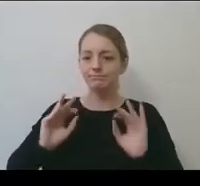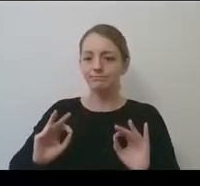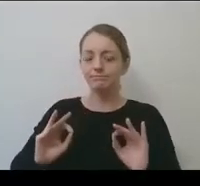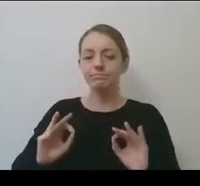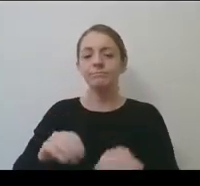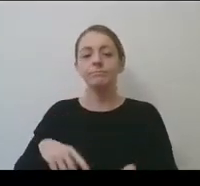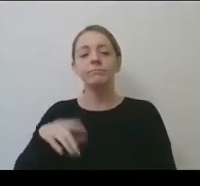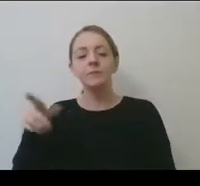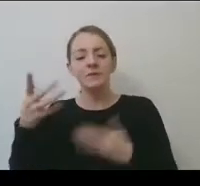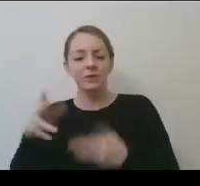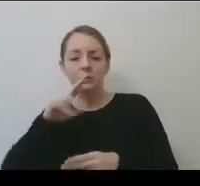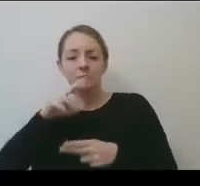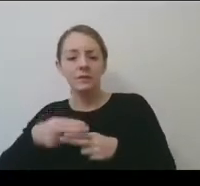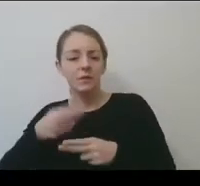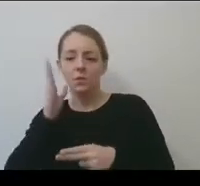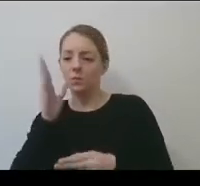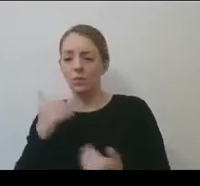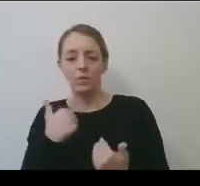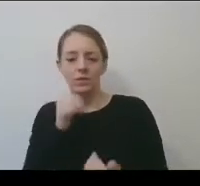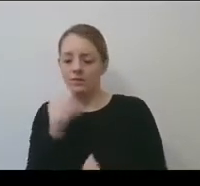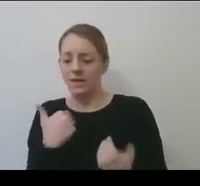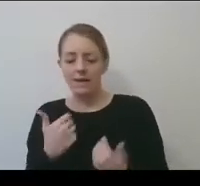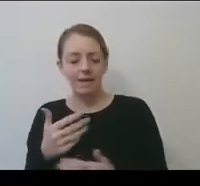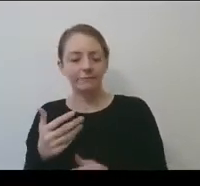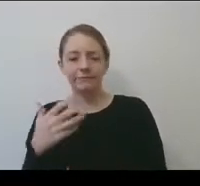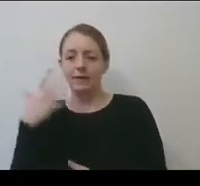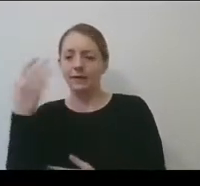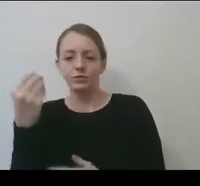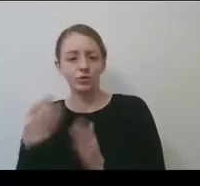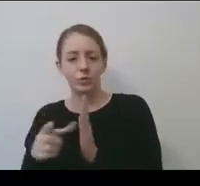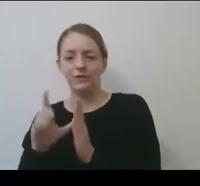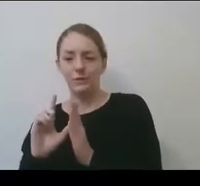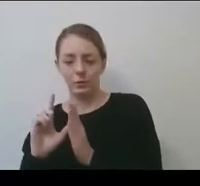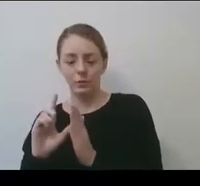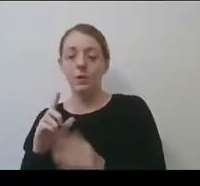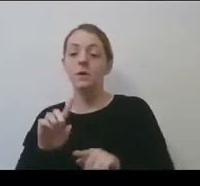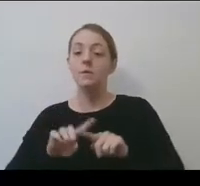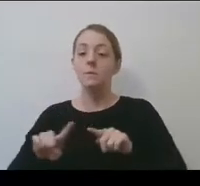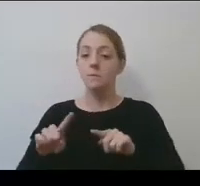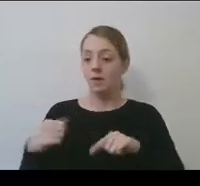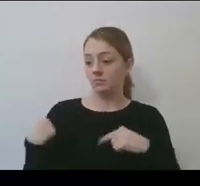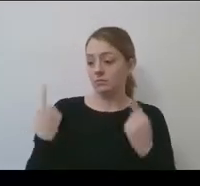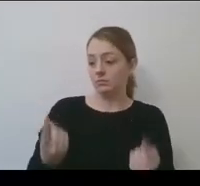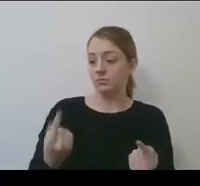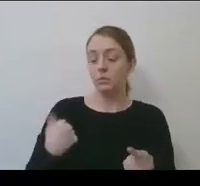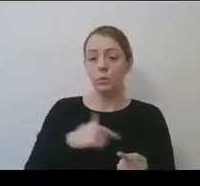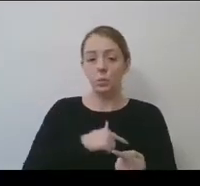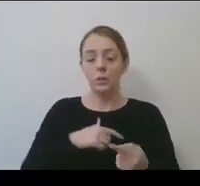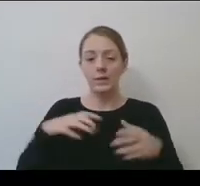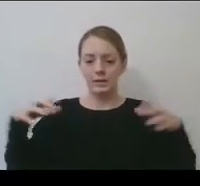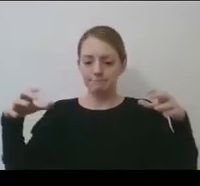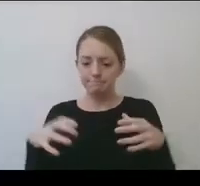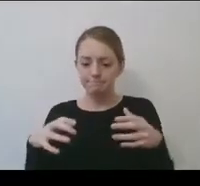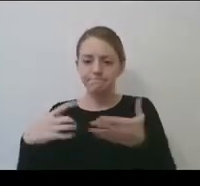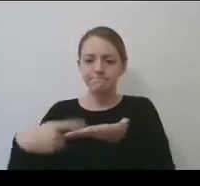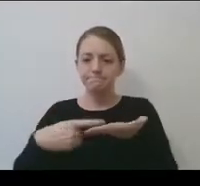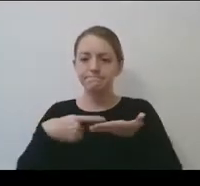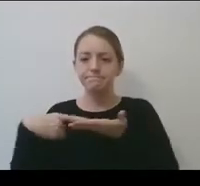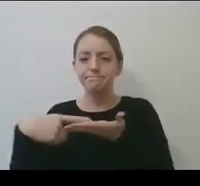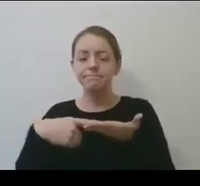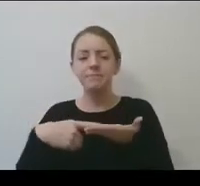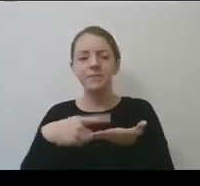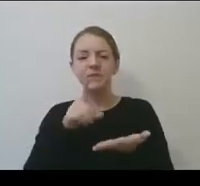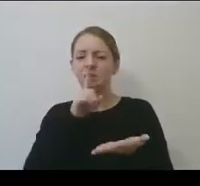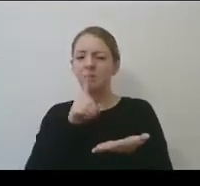review, which of course we have done that. But in the interim, um, we talked as a staff and we said, you know, there's really no reason